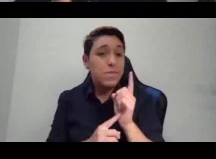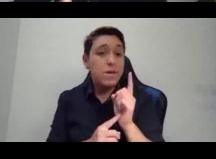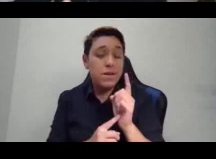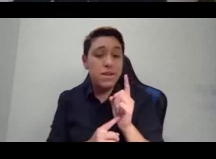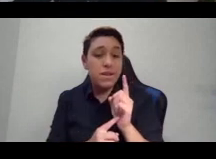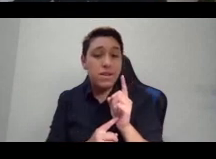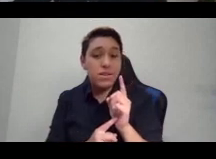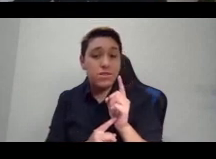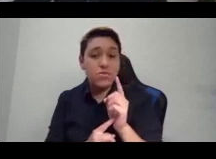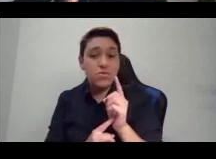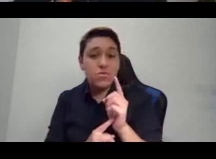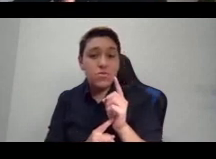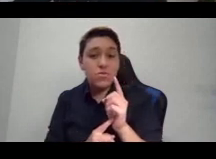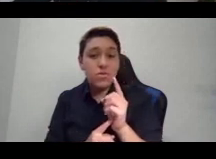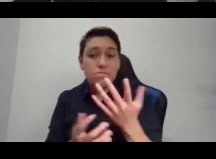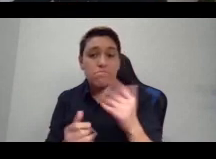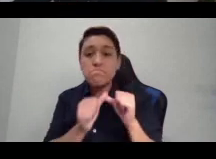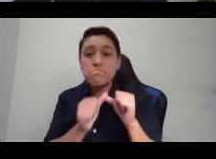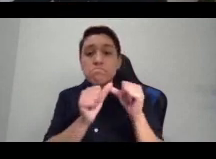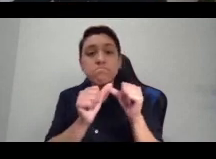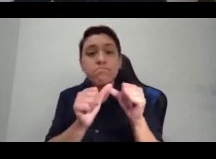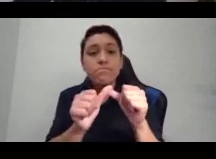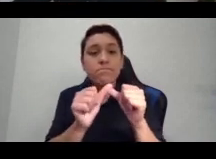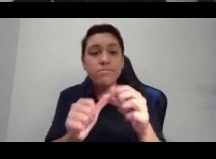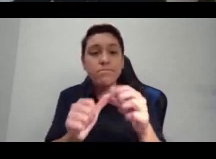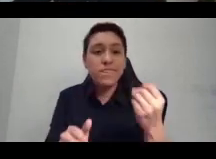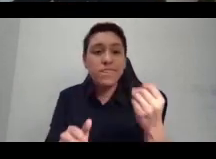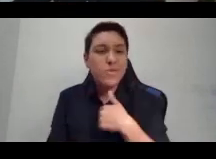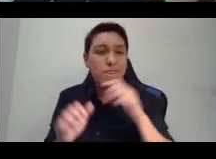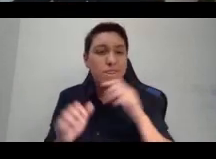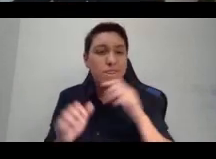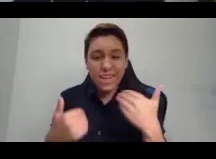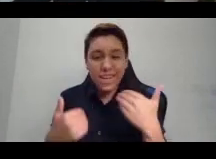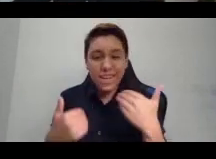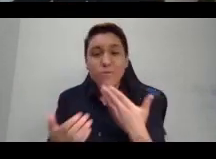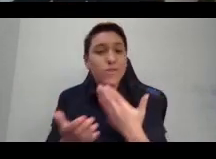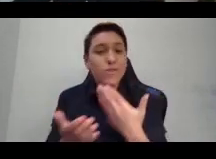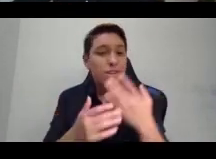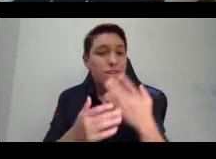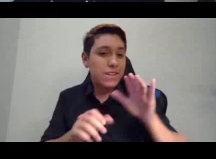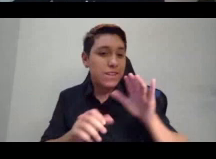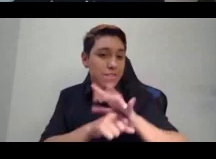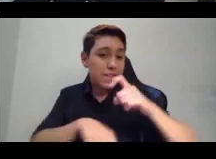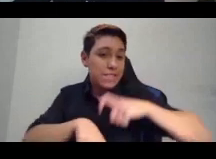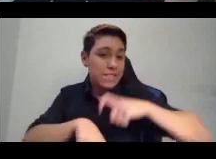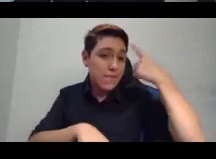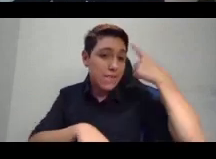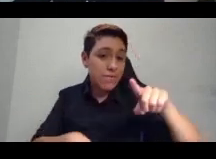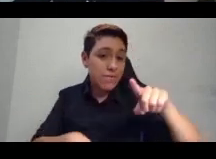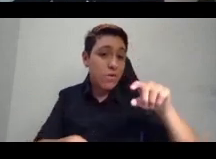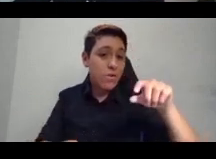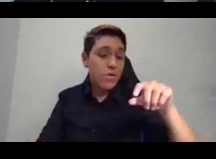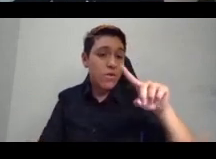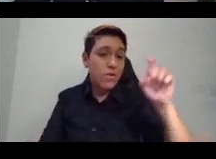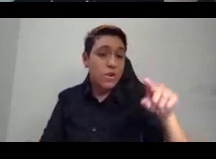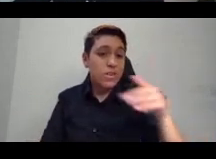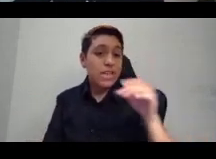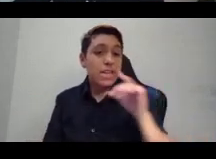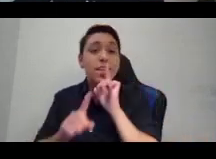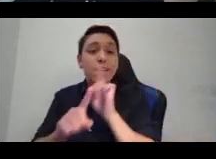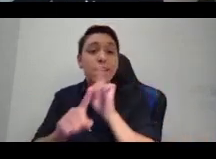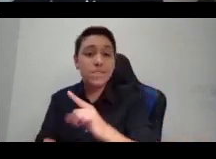keep us going so that we can get to a good amount of time for a Q&A. I'm going to try to get us to